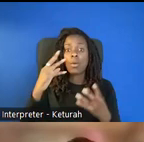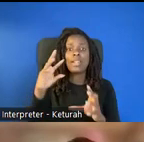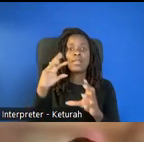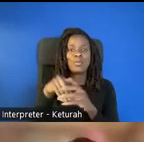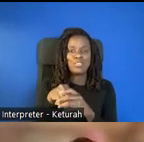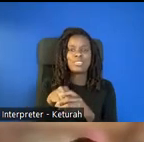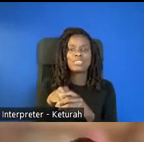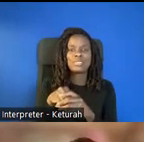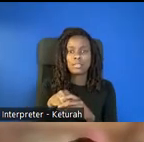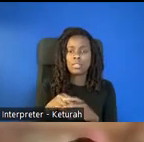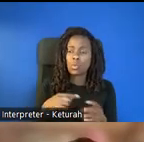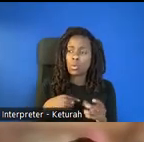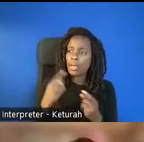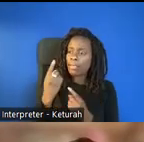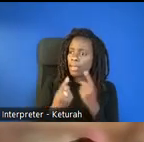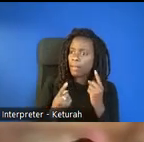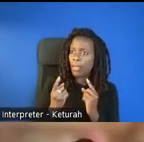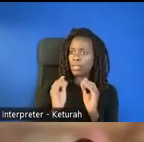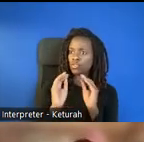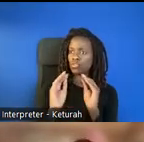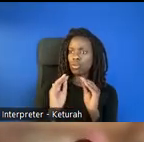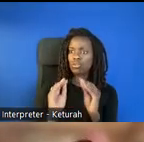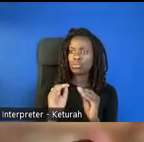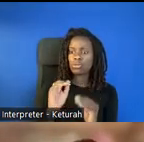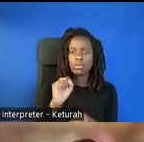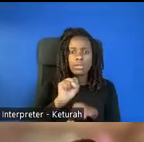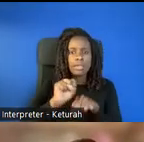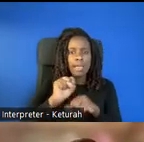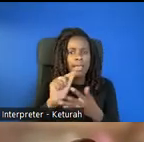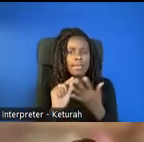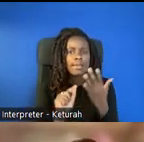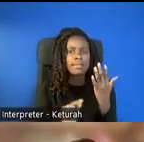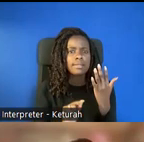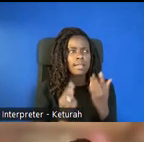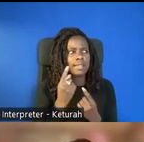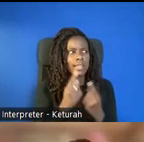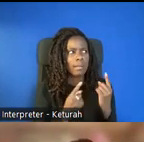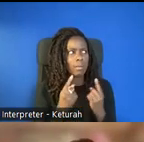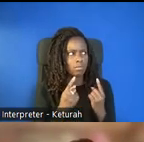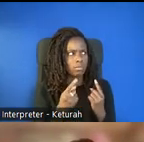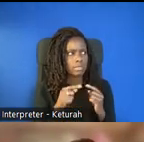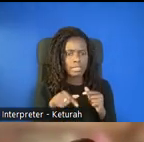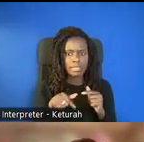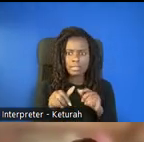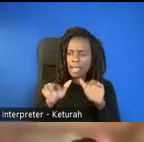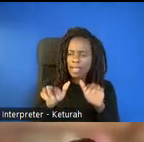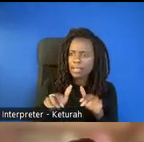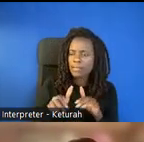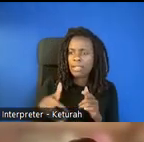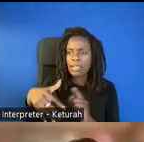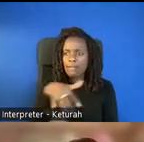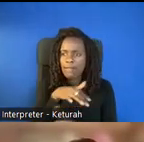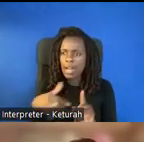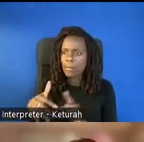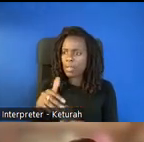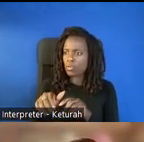thinking about these instructional tasks as how can I think about what do I need to do in the environment, activities, and routines to ensure that all